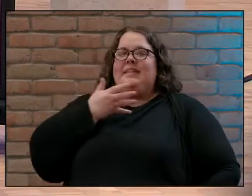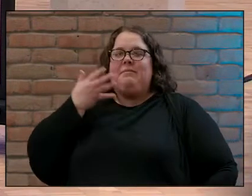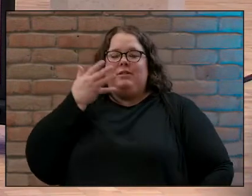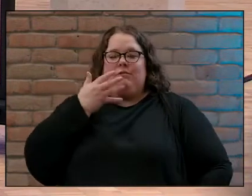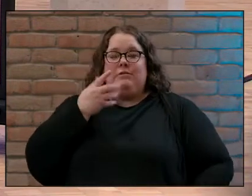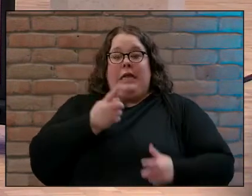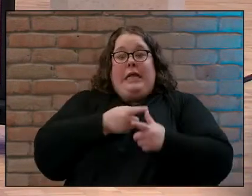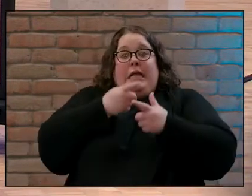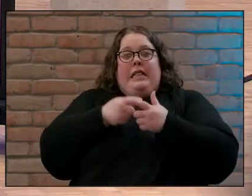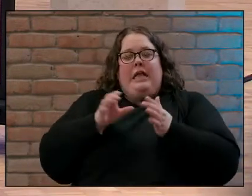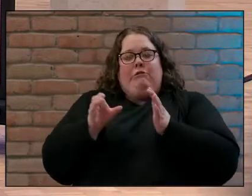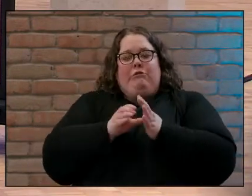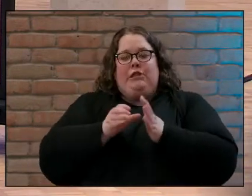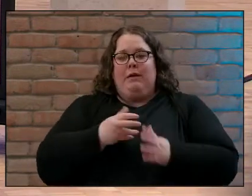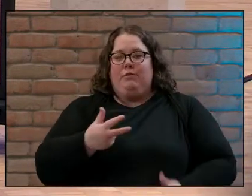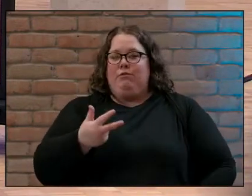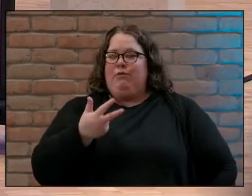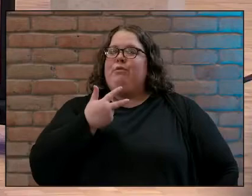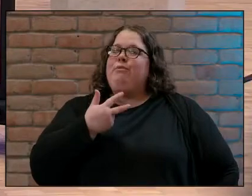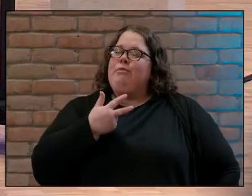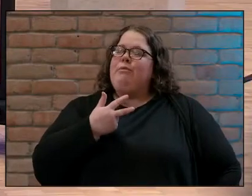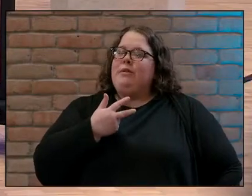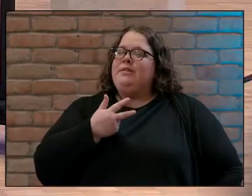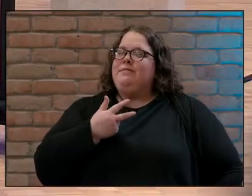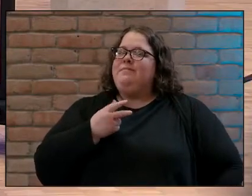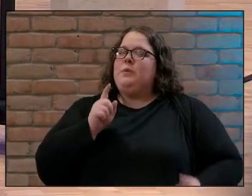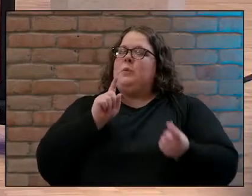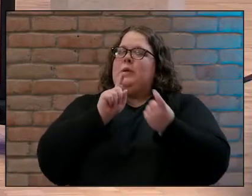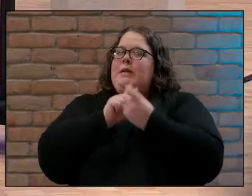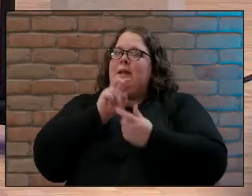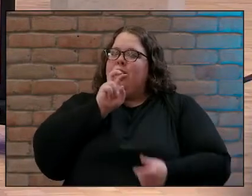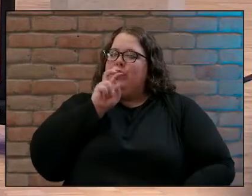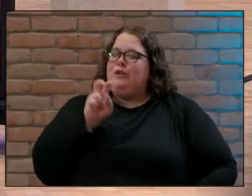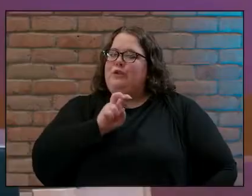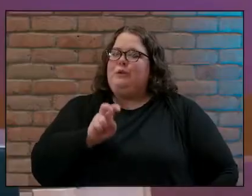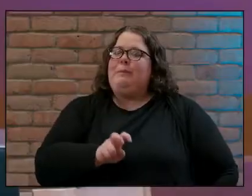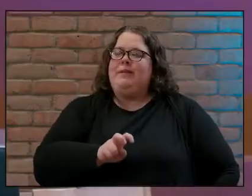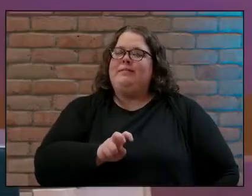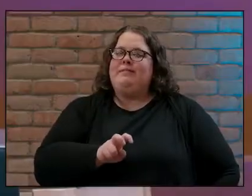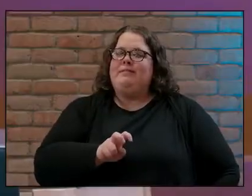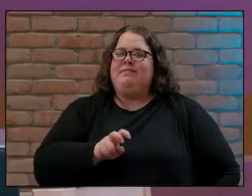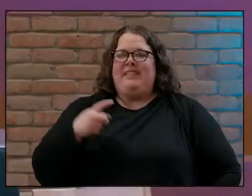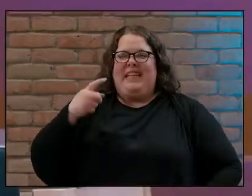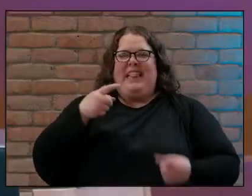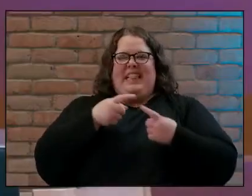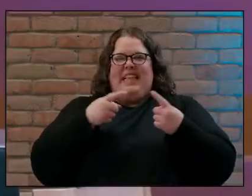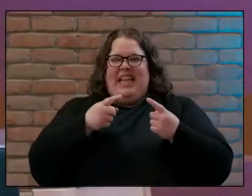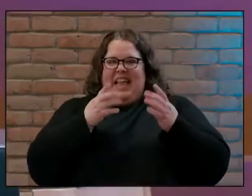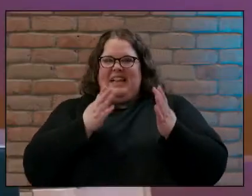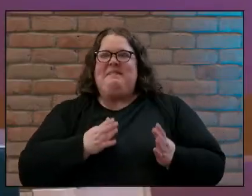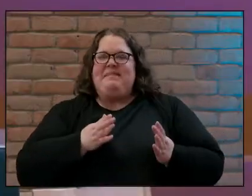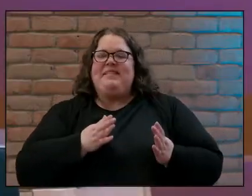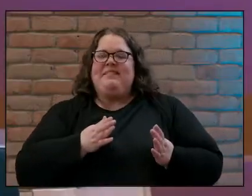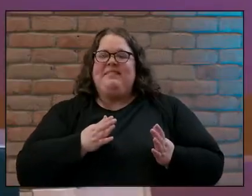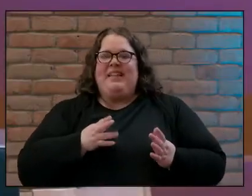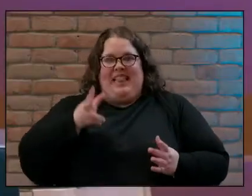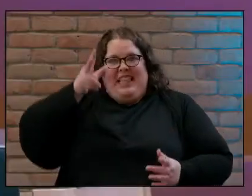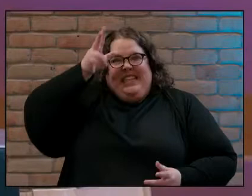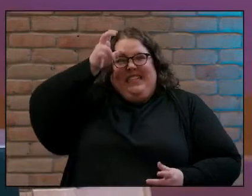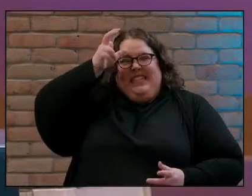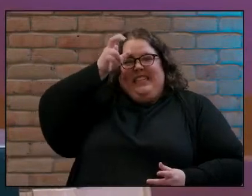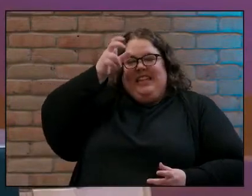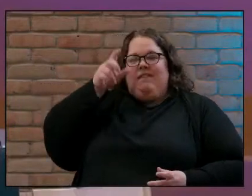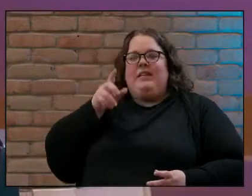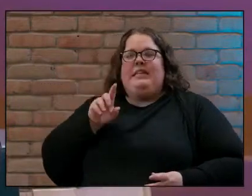3 and we meet the serpent the enemy the devil Satan who comes to Eve and he